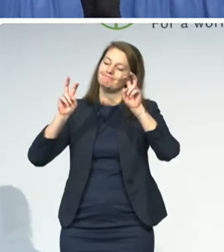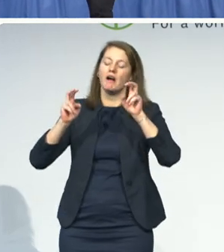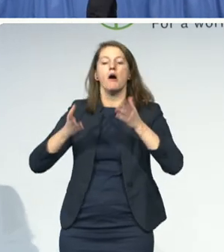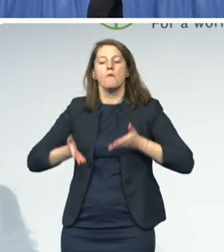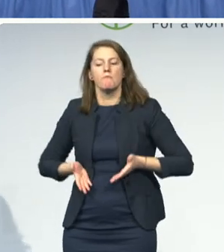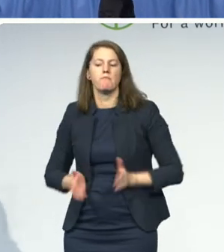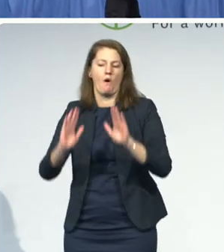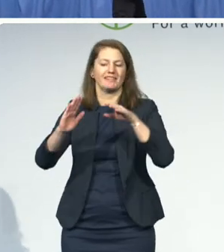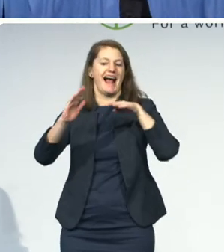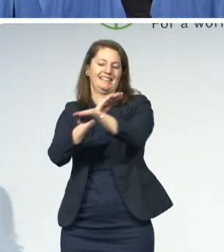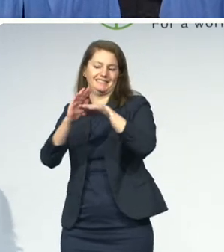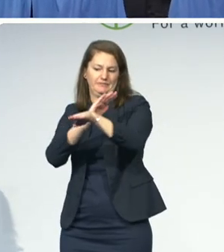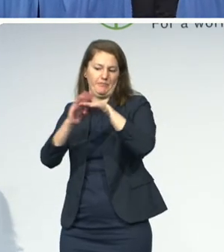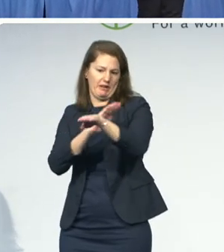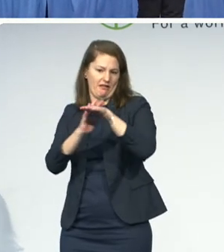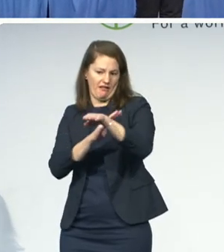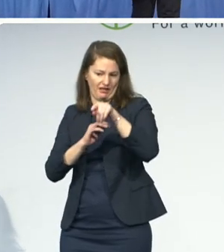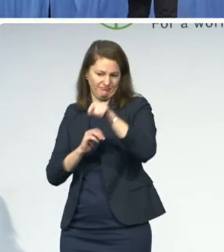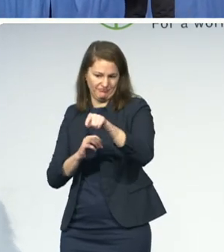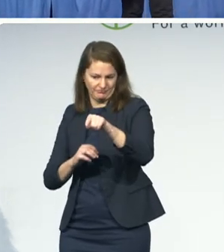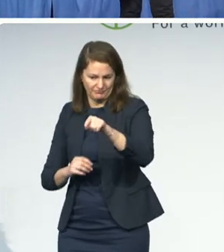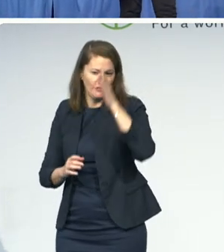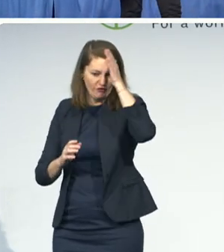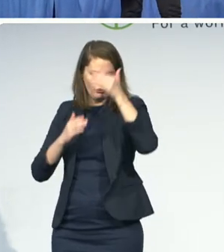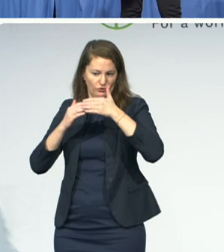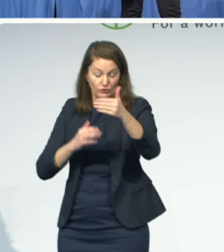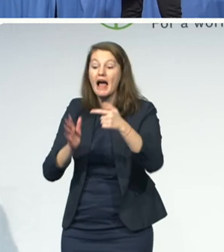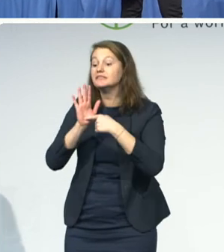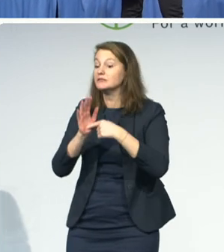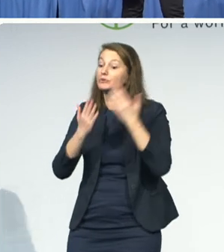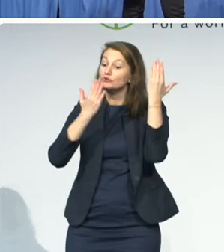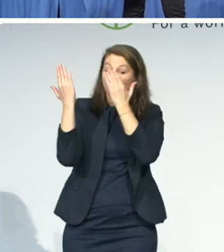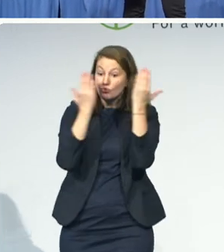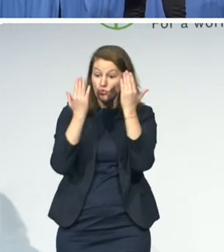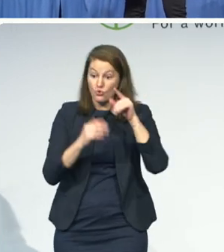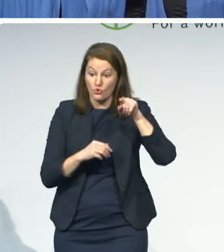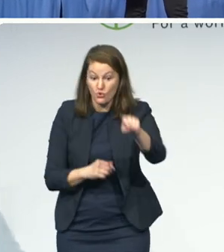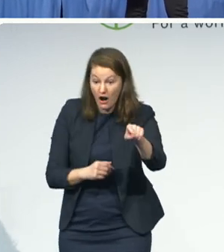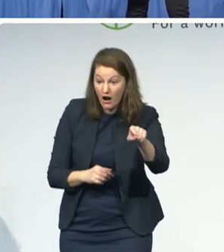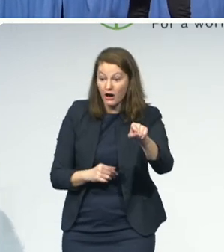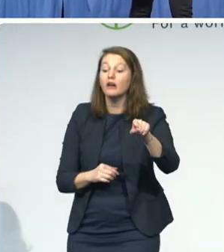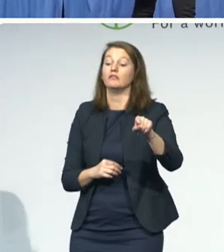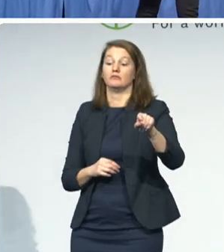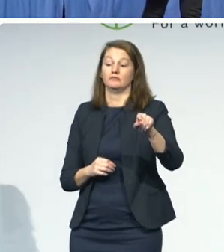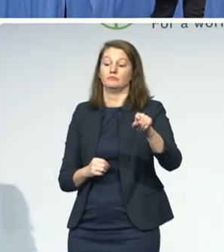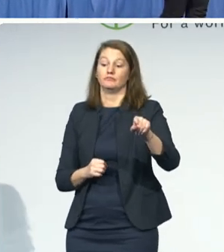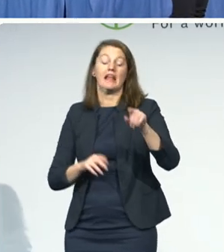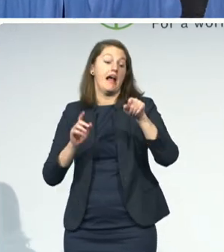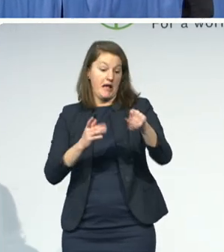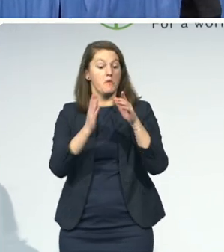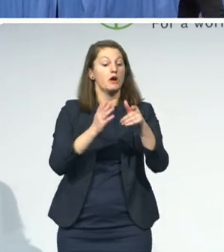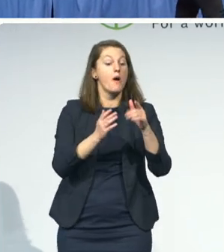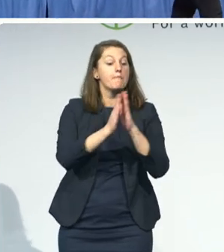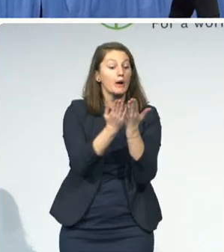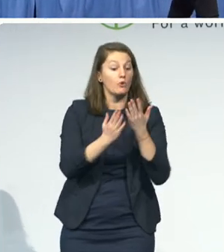is out buying textbooks, they'll know whether or not they're buying an accessible book. And if there are two textbooks that are